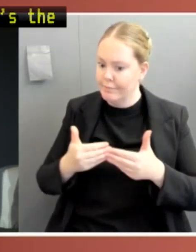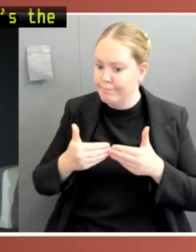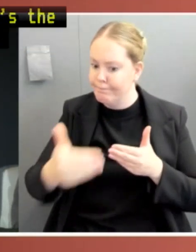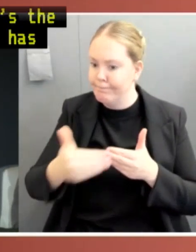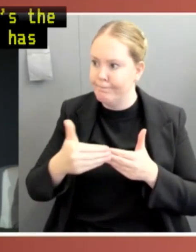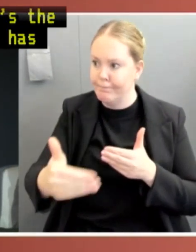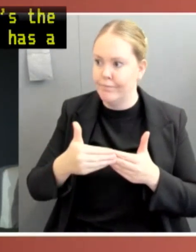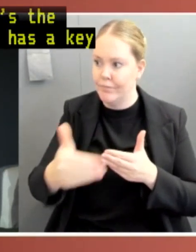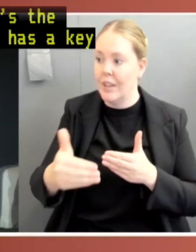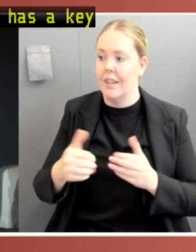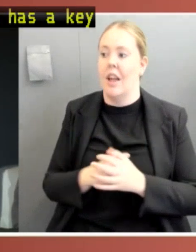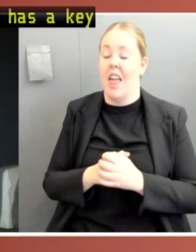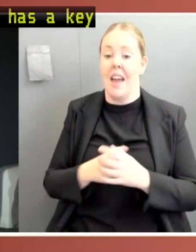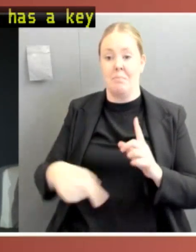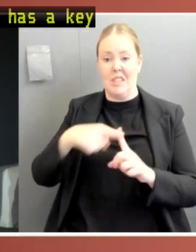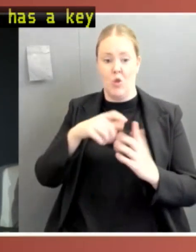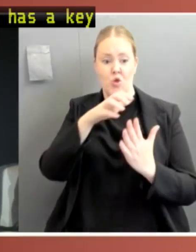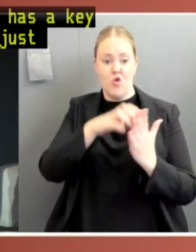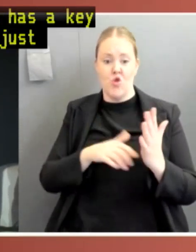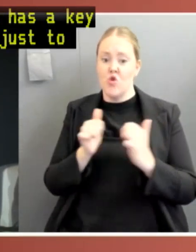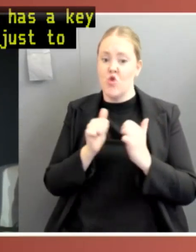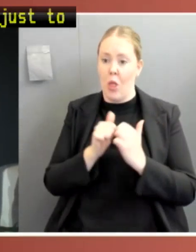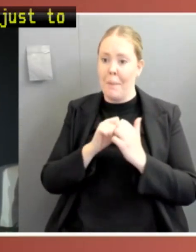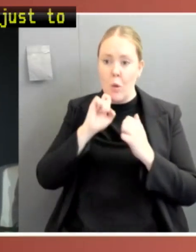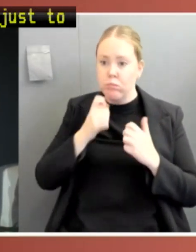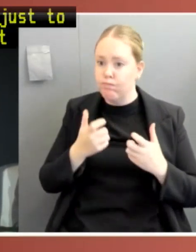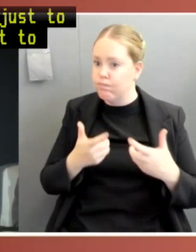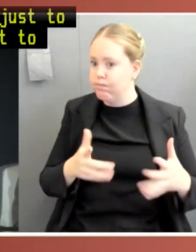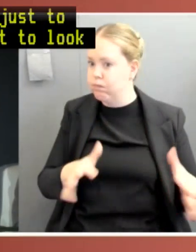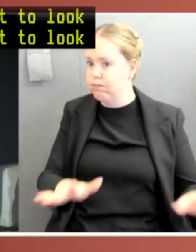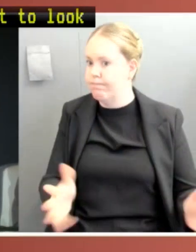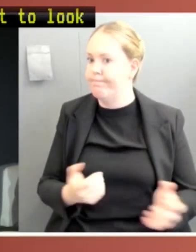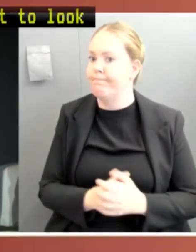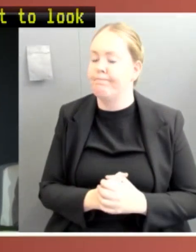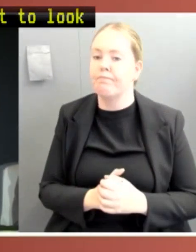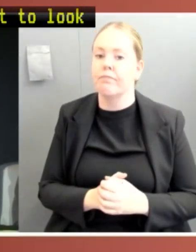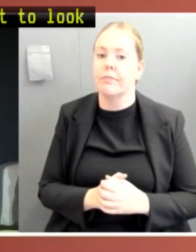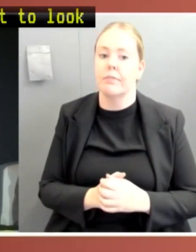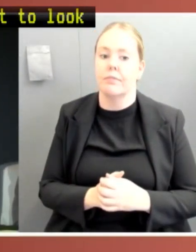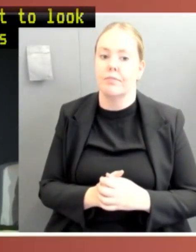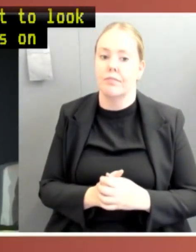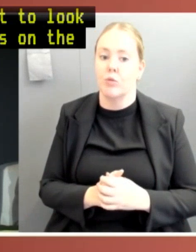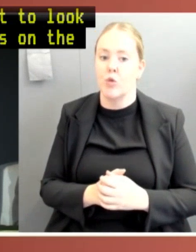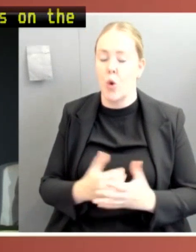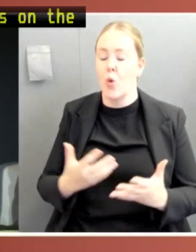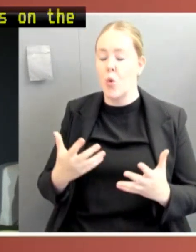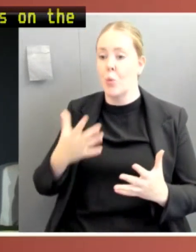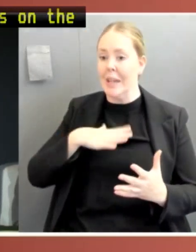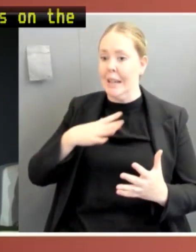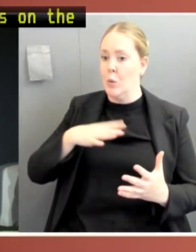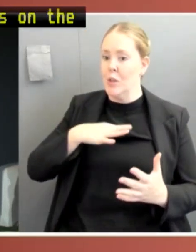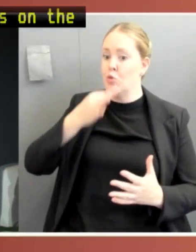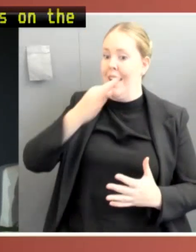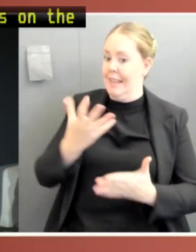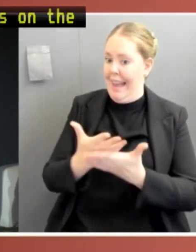not just to implement the findings, but to look at the legislation that was on the books and to ask, can it be improved? Victoria has done this. They have